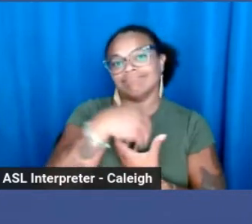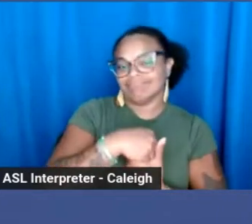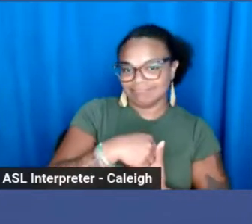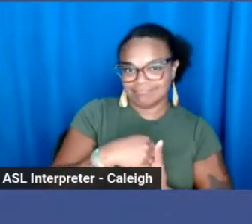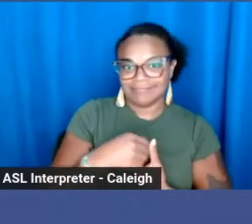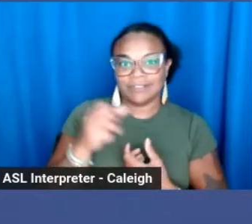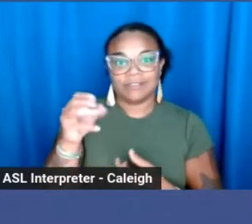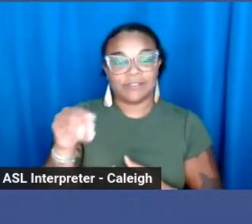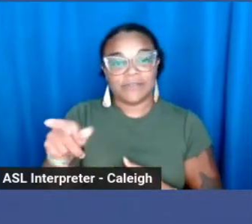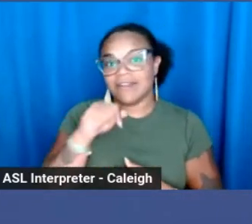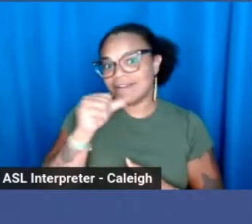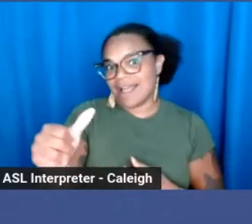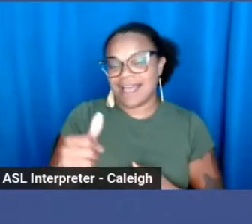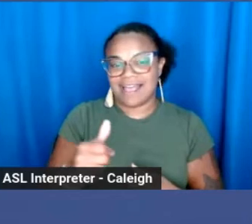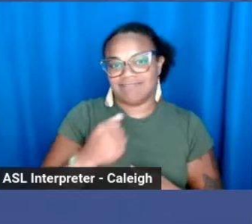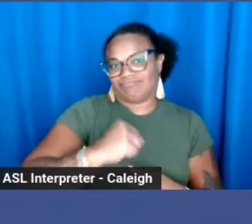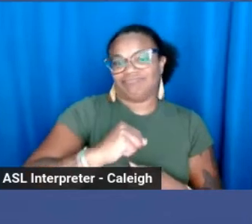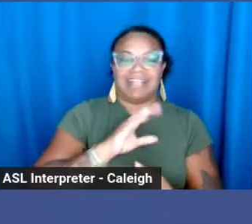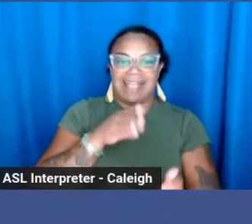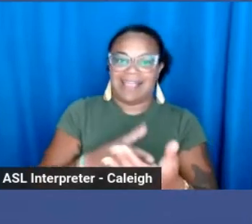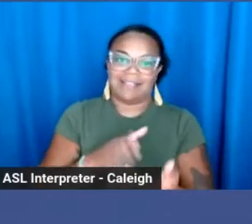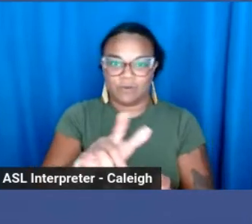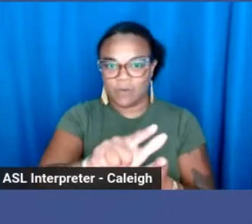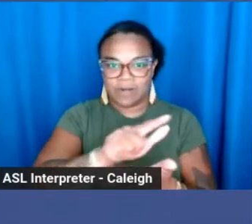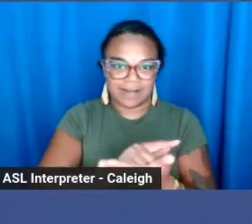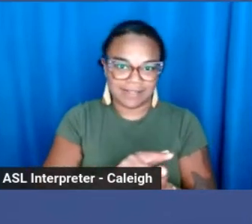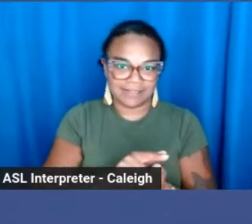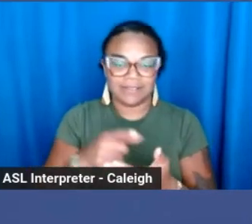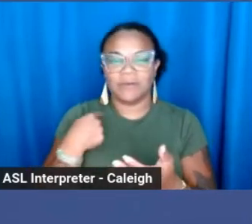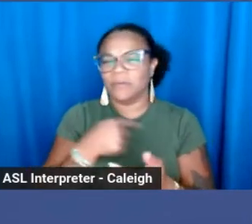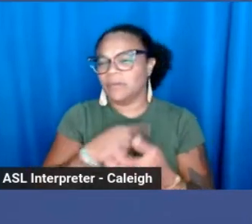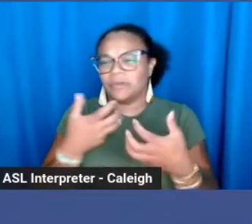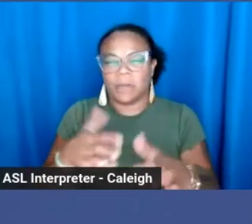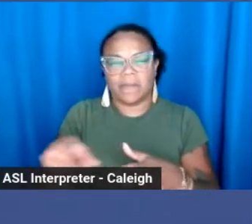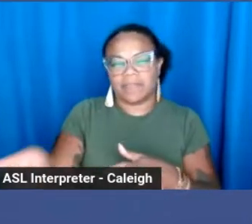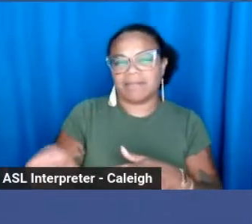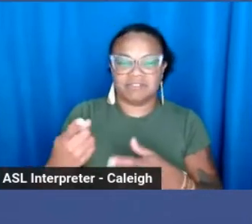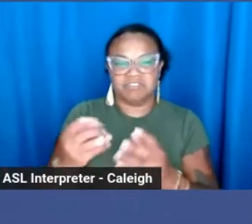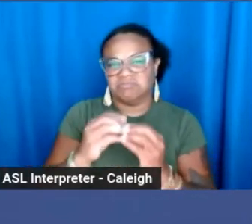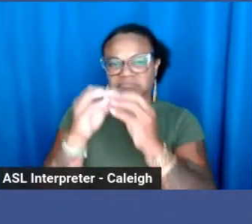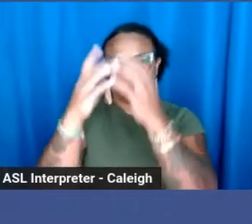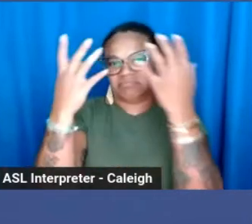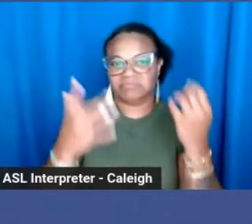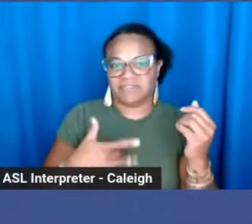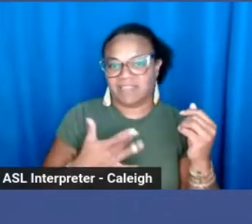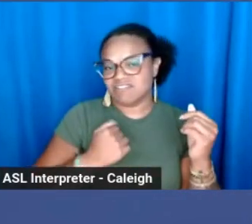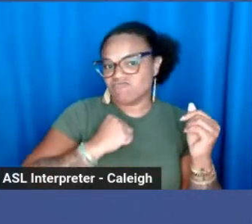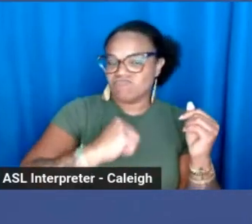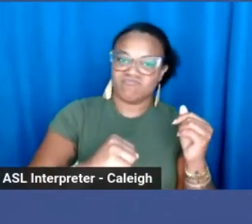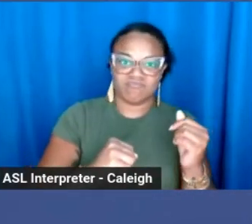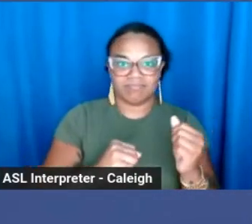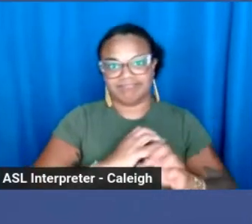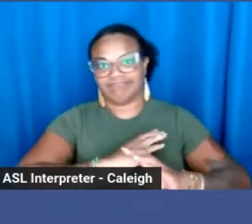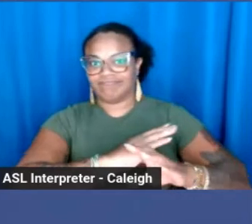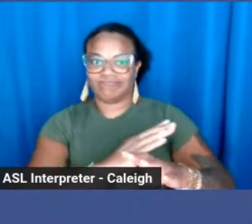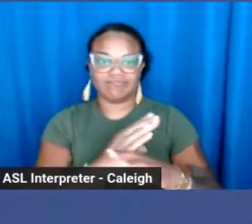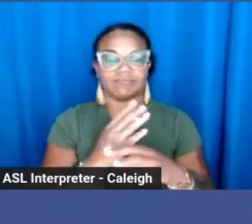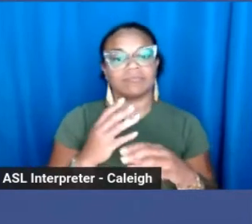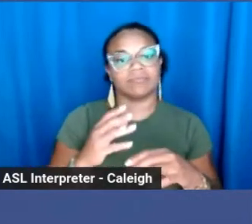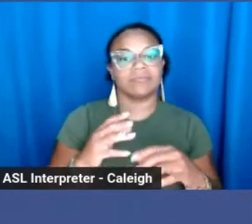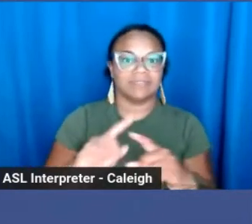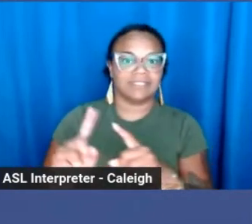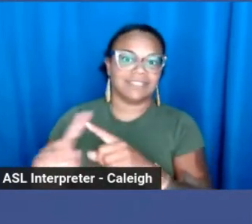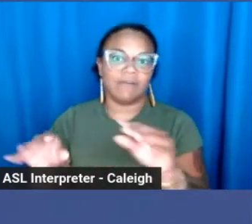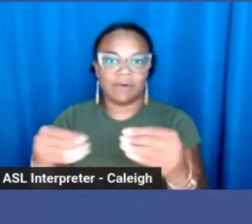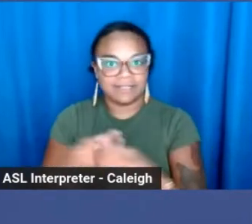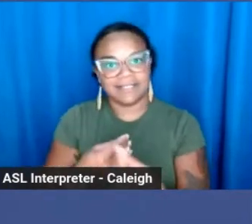So that they're not putting up a big front or sounding the alarm to a trafficking orgs or other organizations in